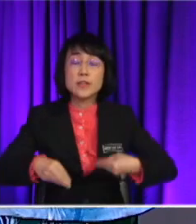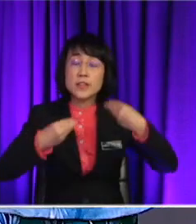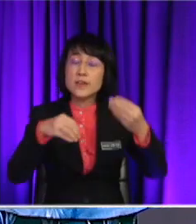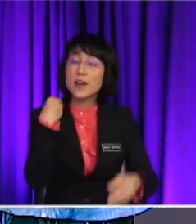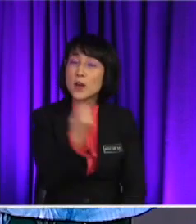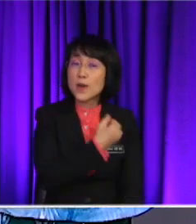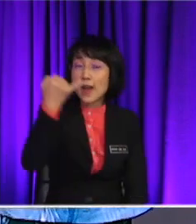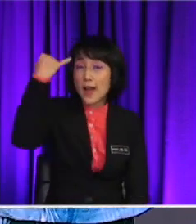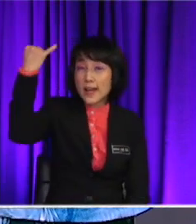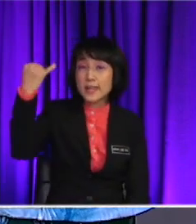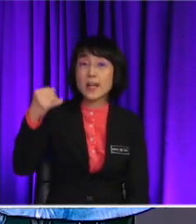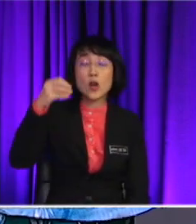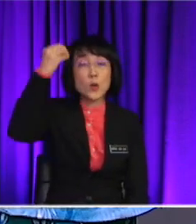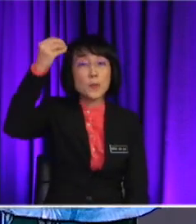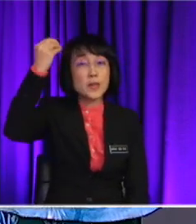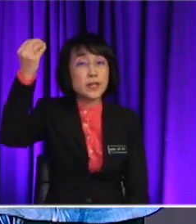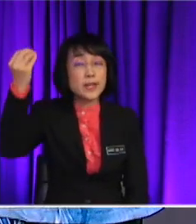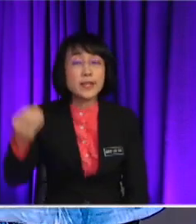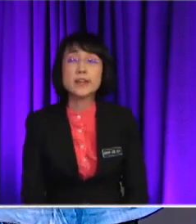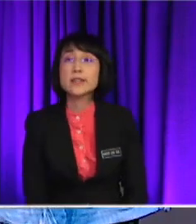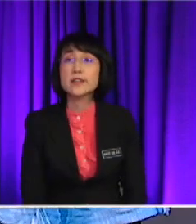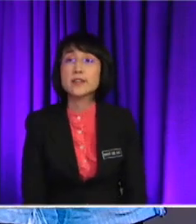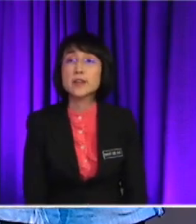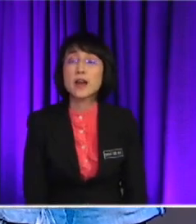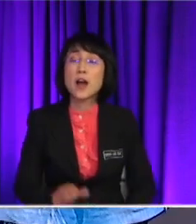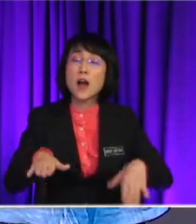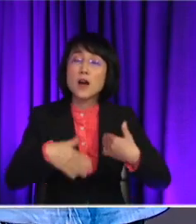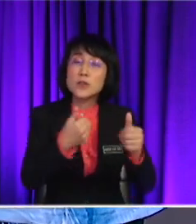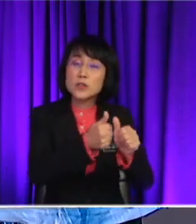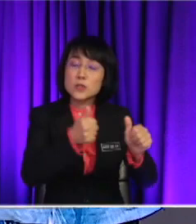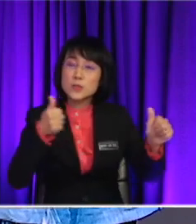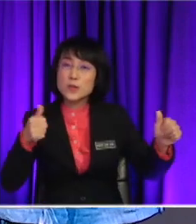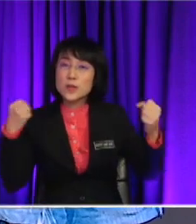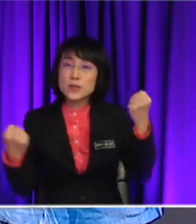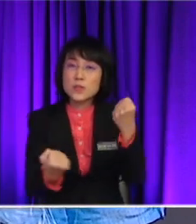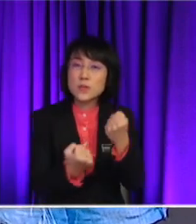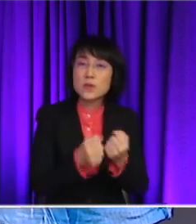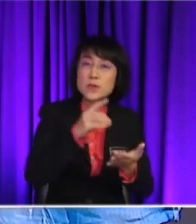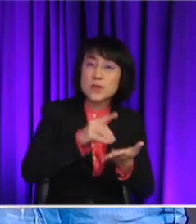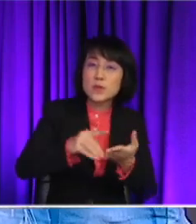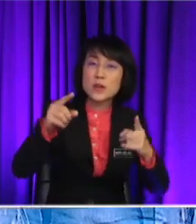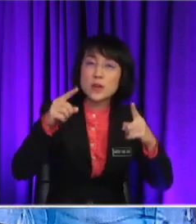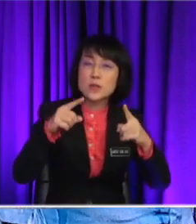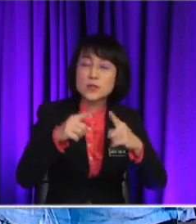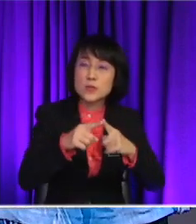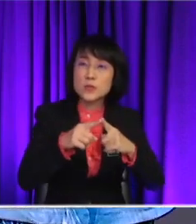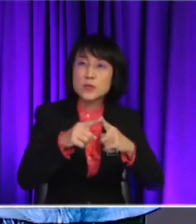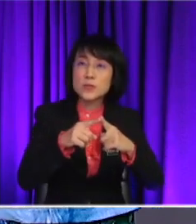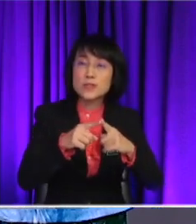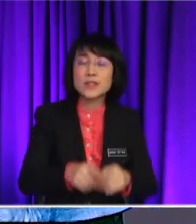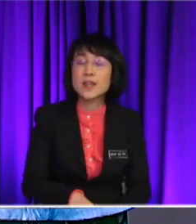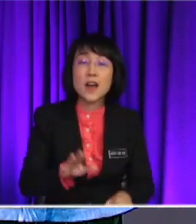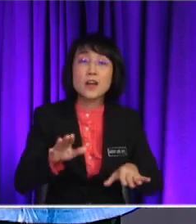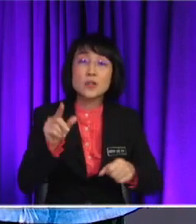And we also learned how to provide Okay. Supporting details to support our ideas. Yes. Okay. So,